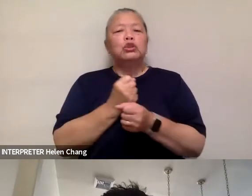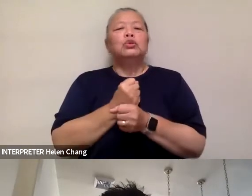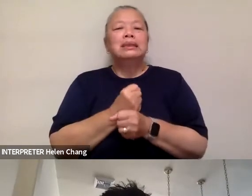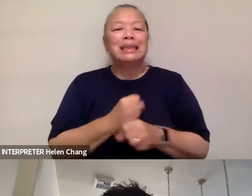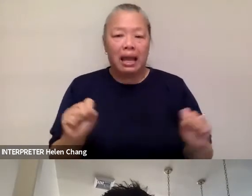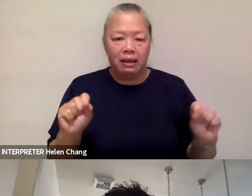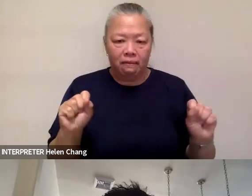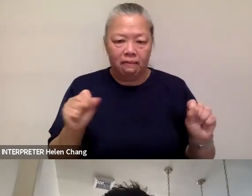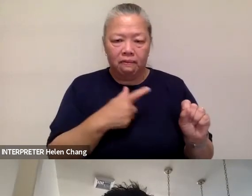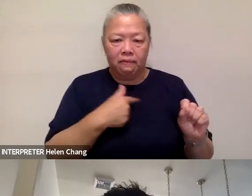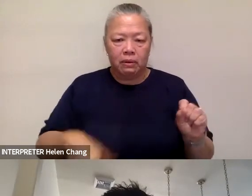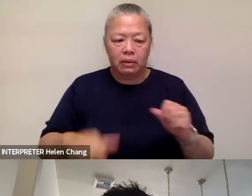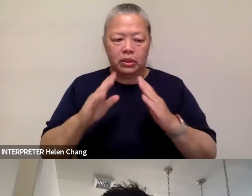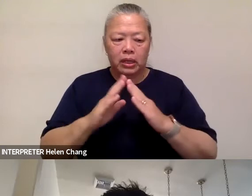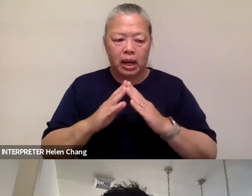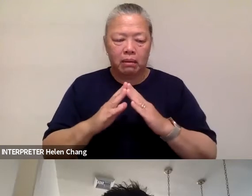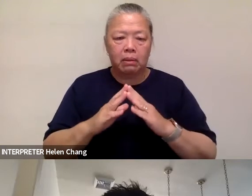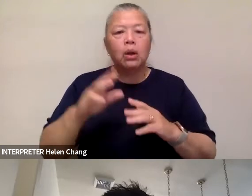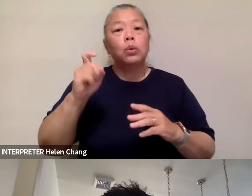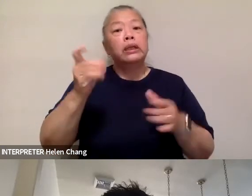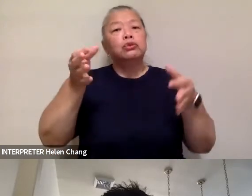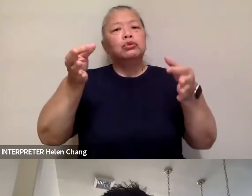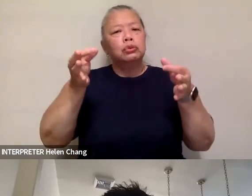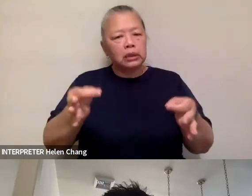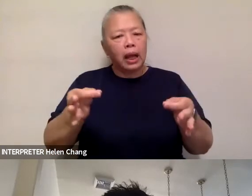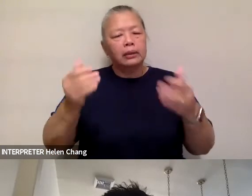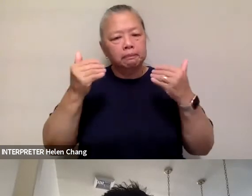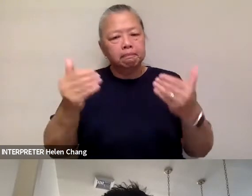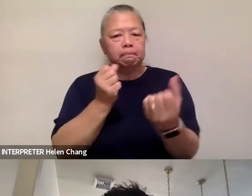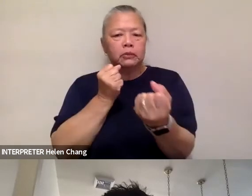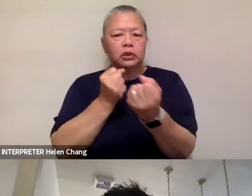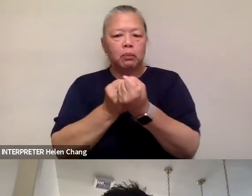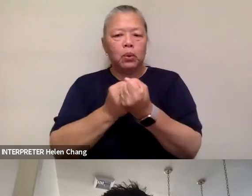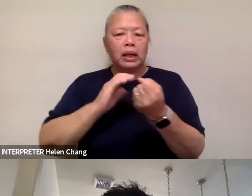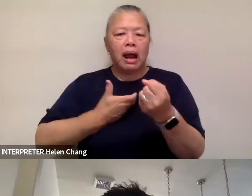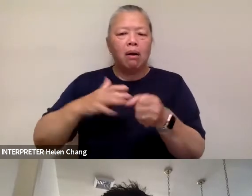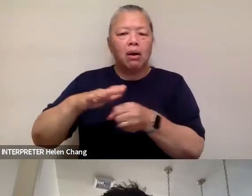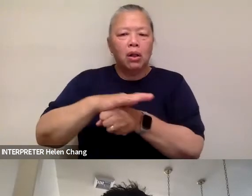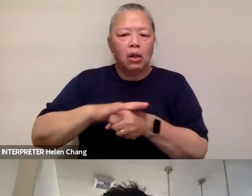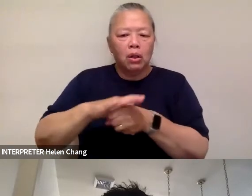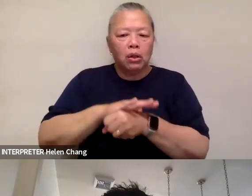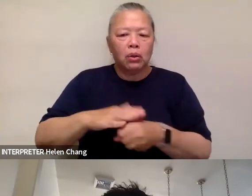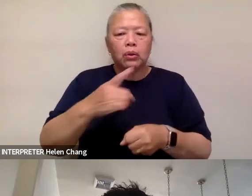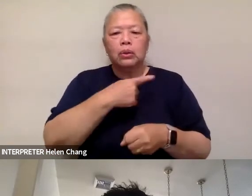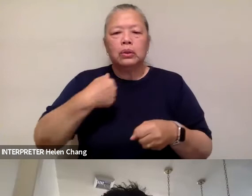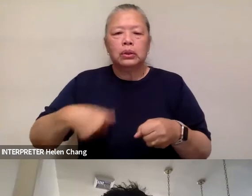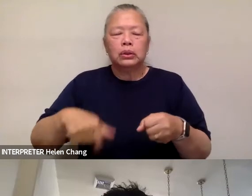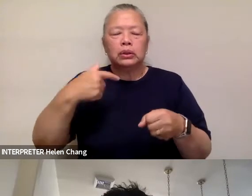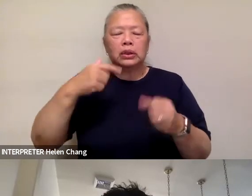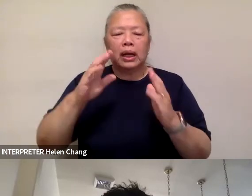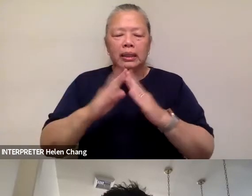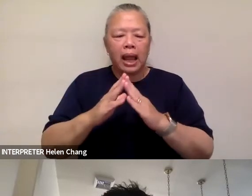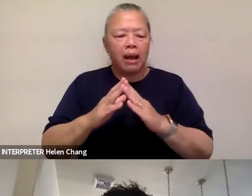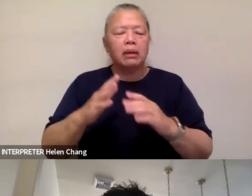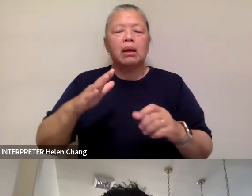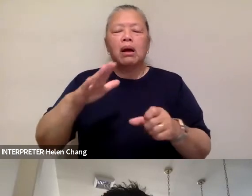we need to make a conscious effort to support our local Chinatowns, our local AAPI businesses in